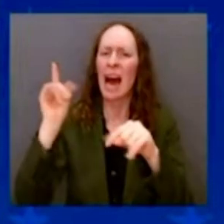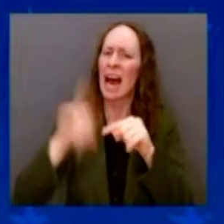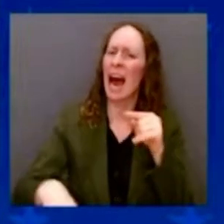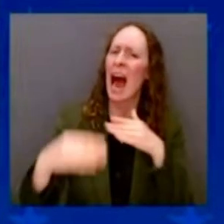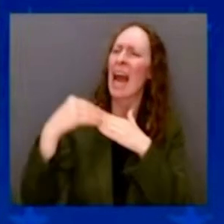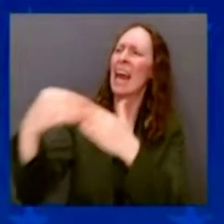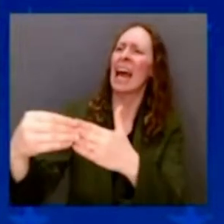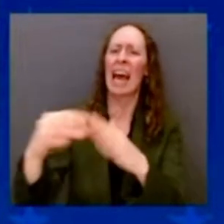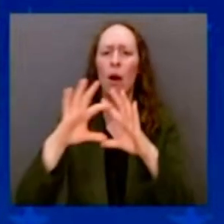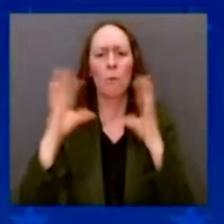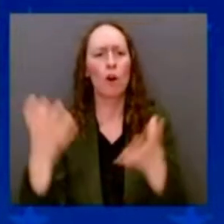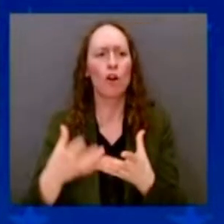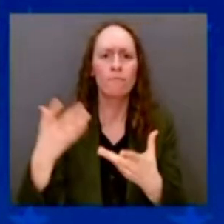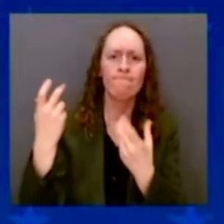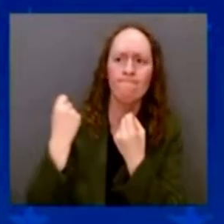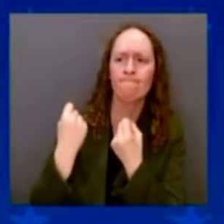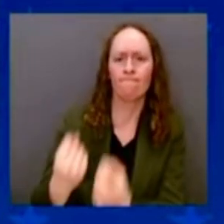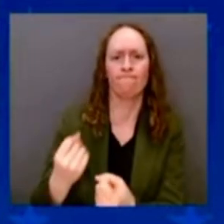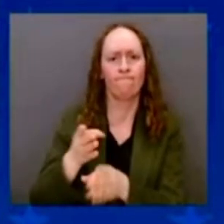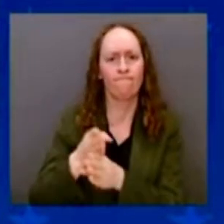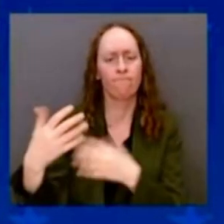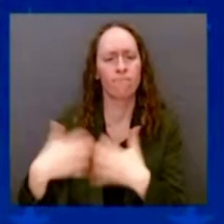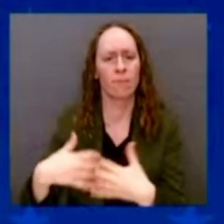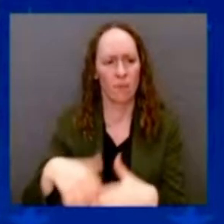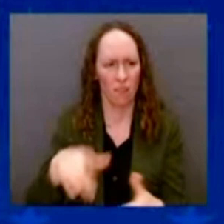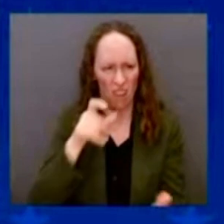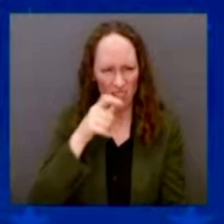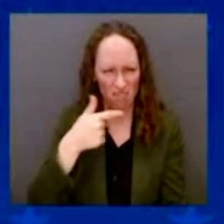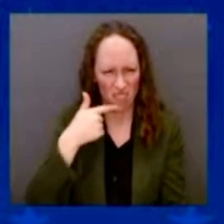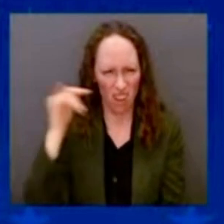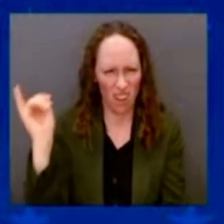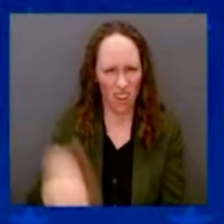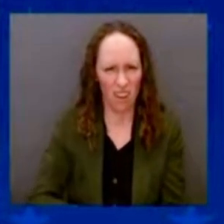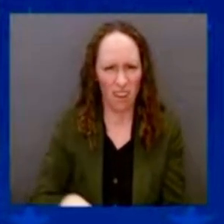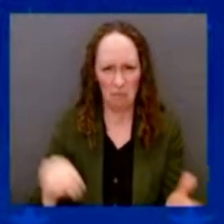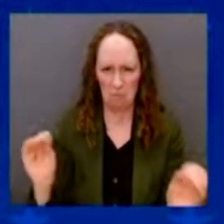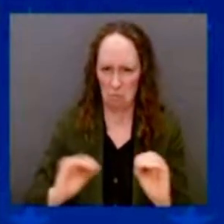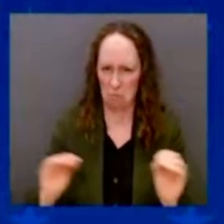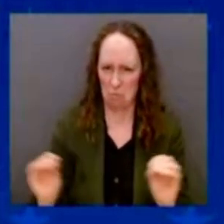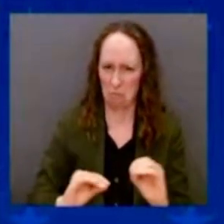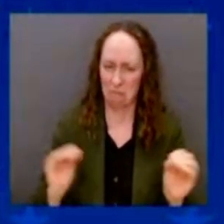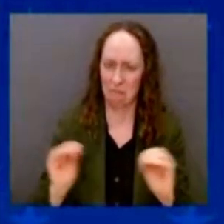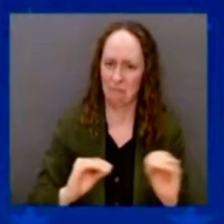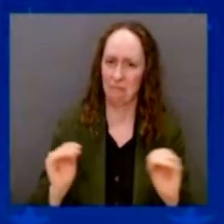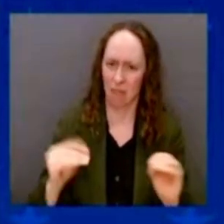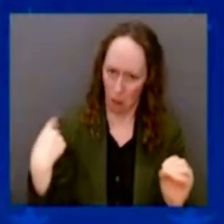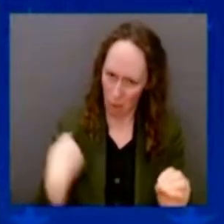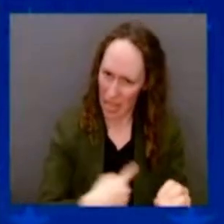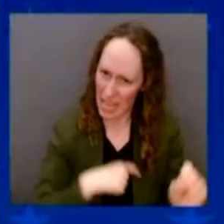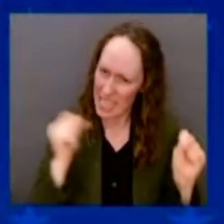underestimate what America can do. We can do anything we set our minds to do. And we know —